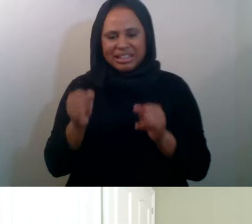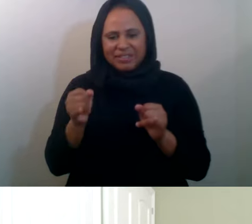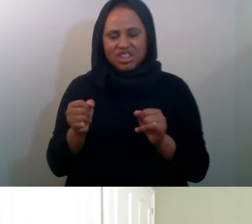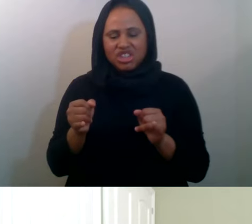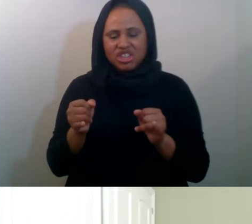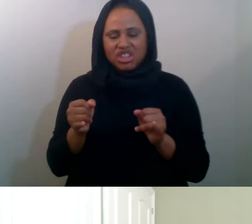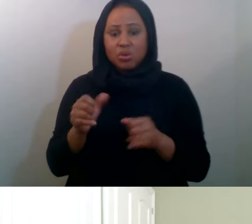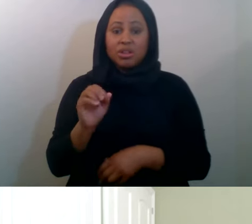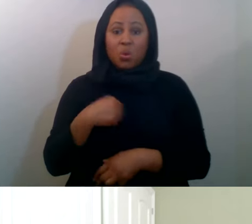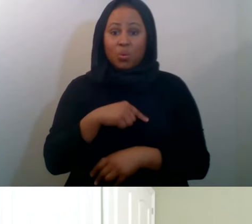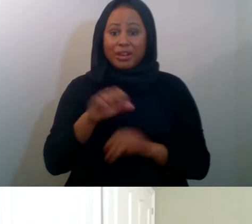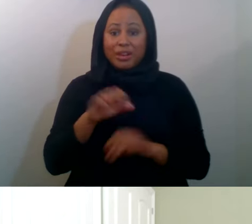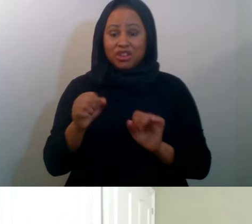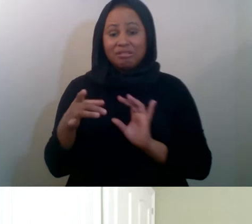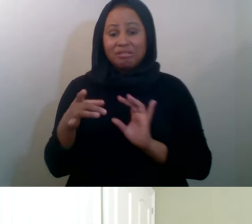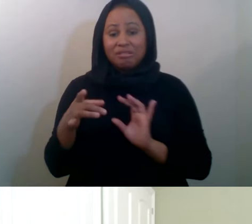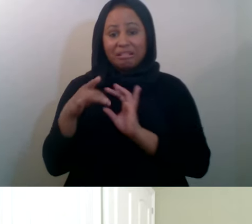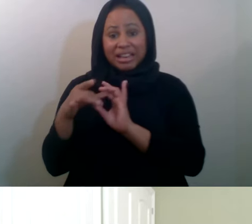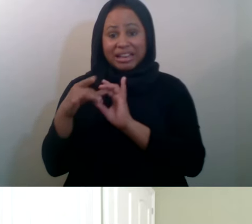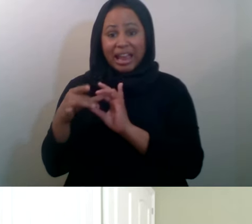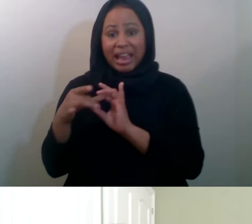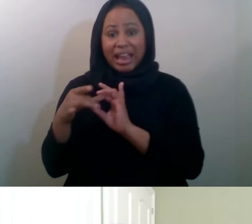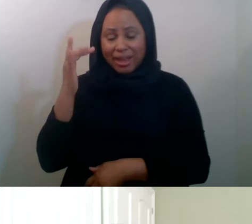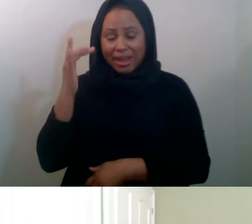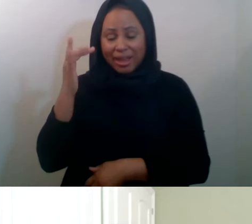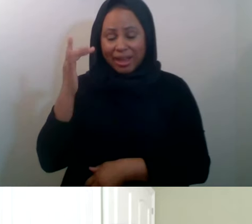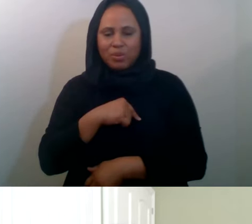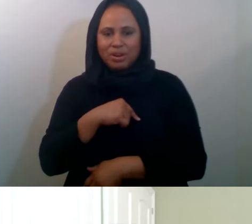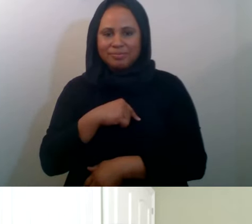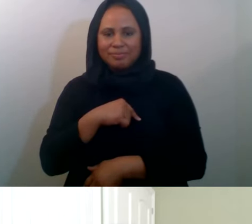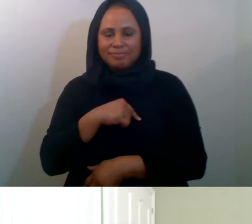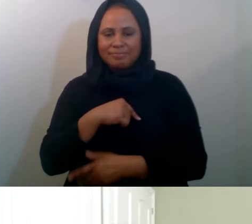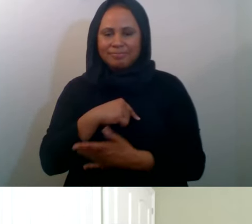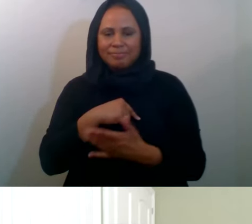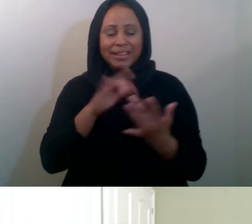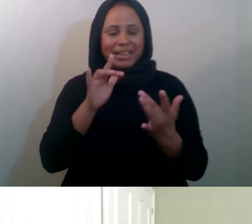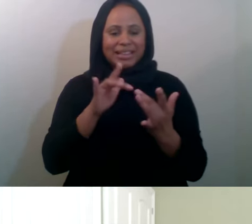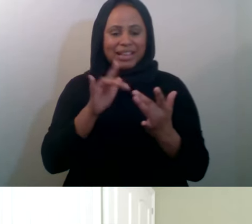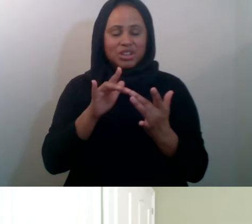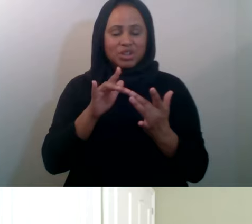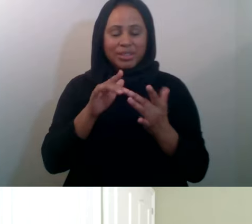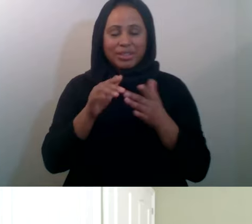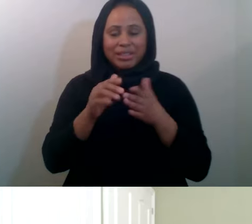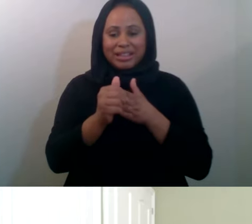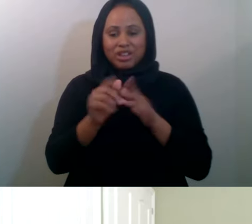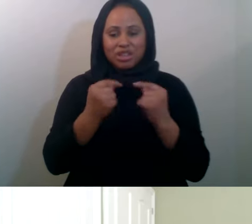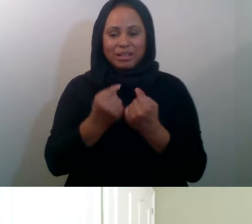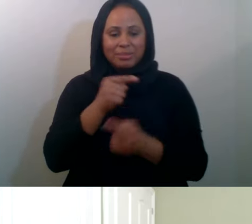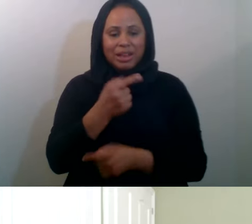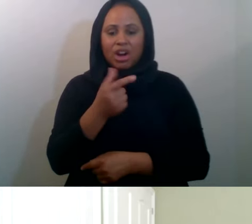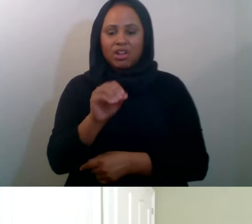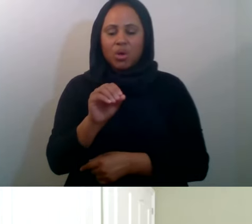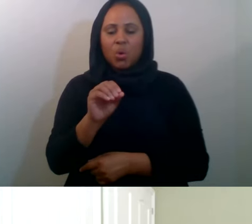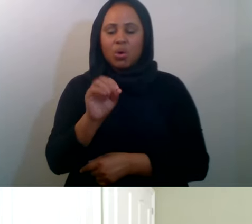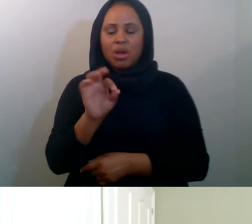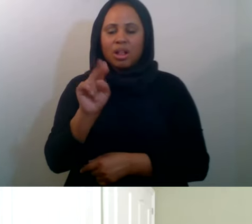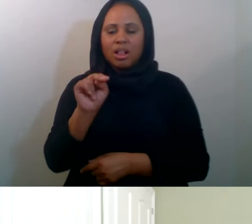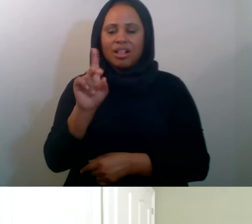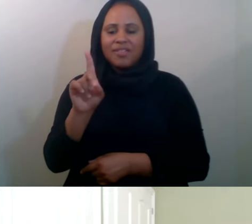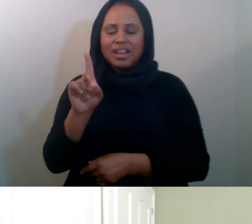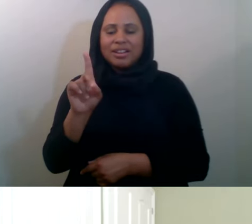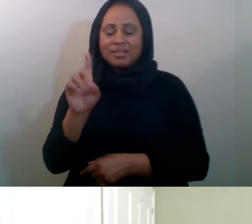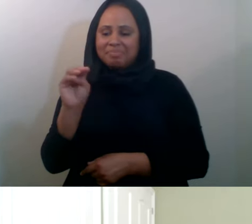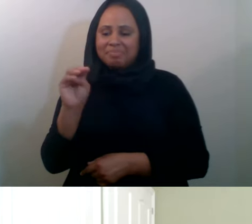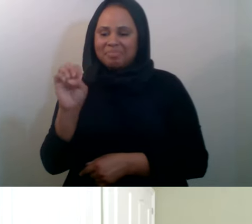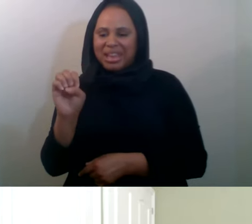we were able to connect to them because we were in touch with the leadership team at GoFundMe. And the reason we were able to meet the leadership team at GoFundMe